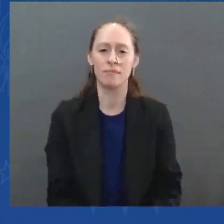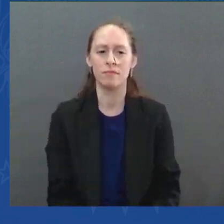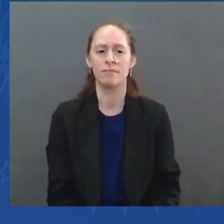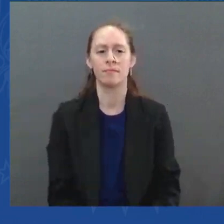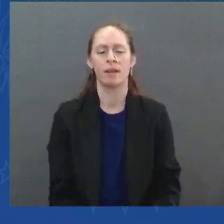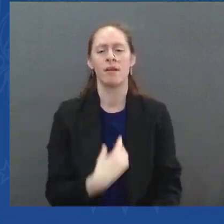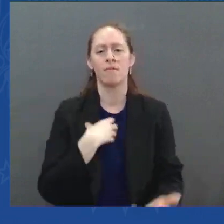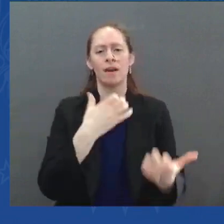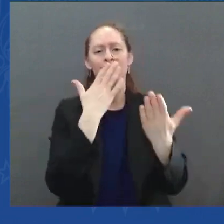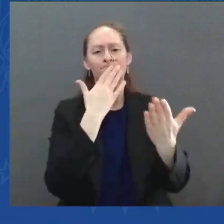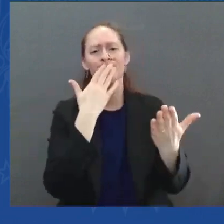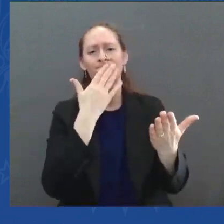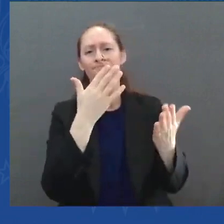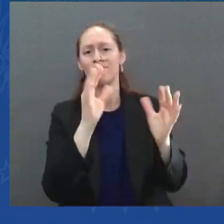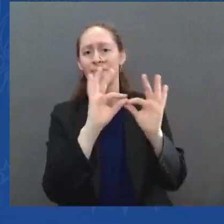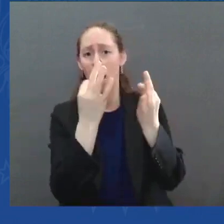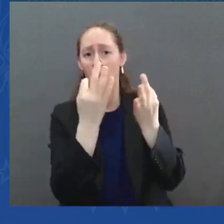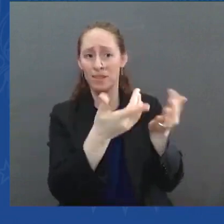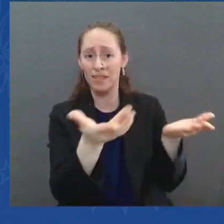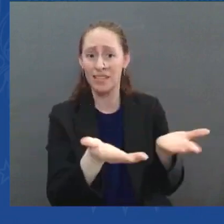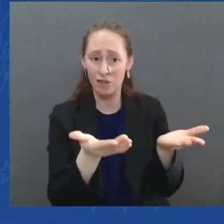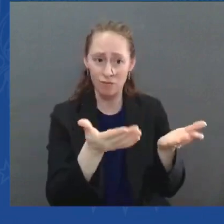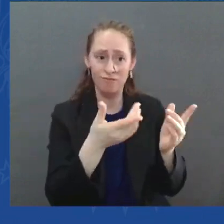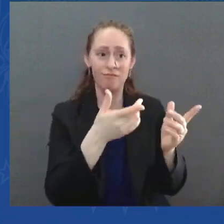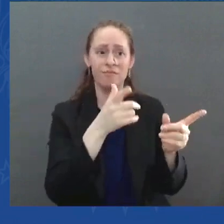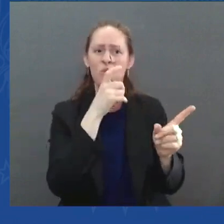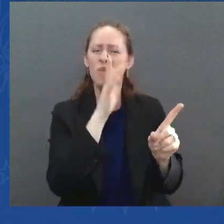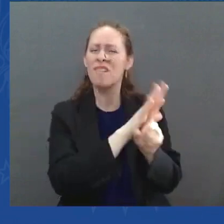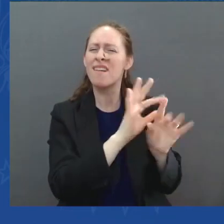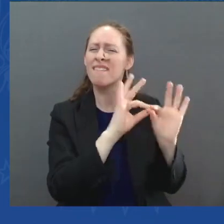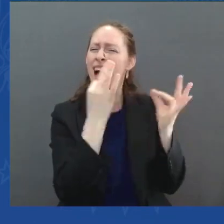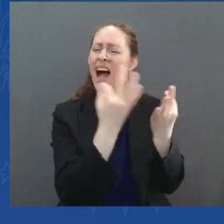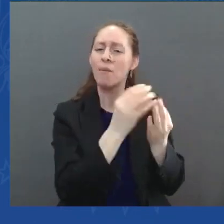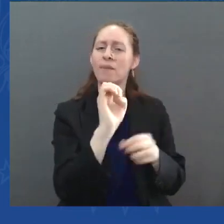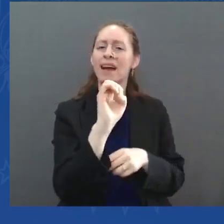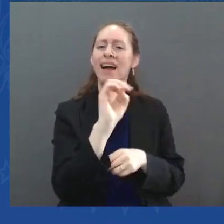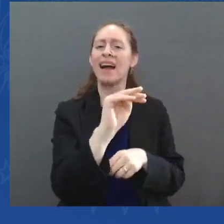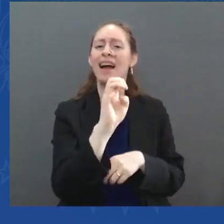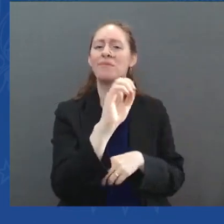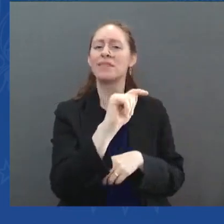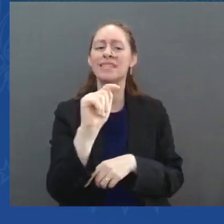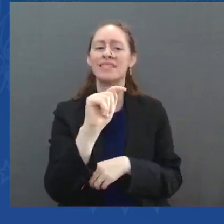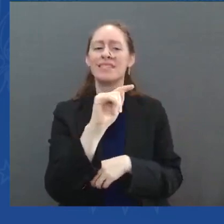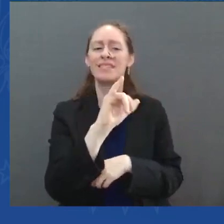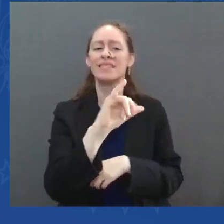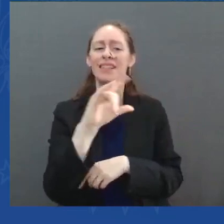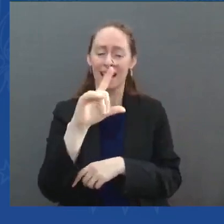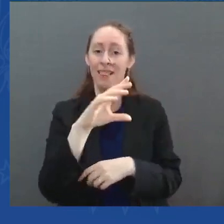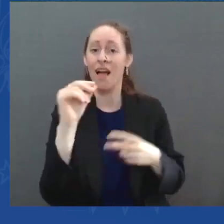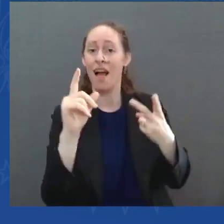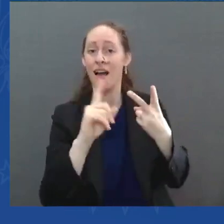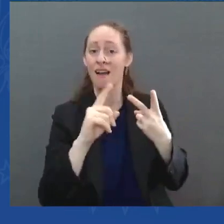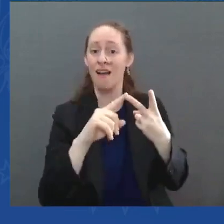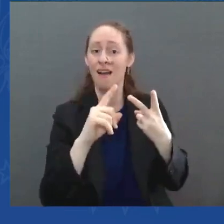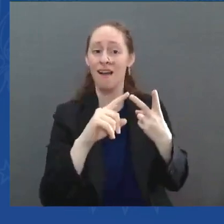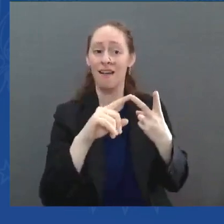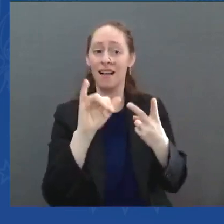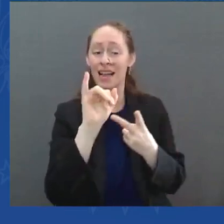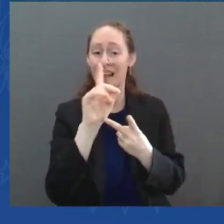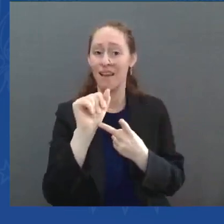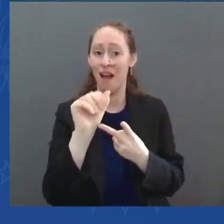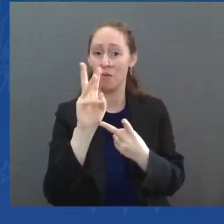matter of fact, Grandart told me that her